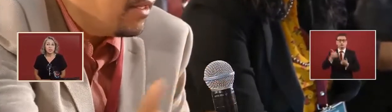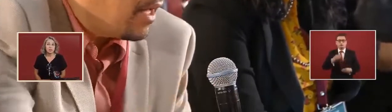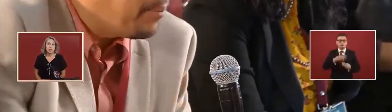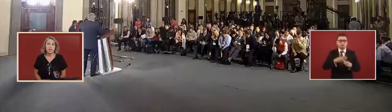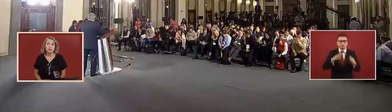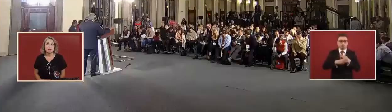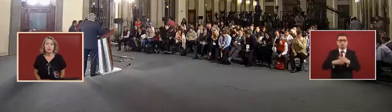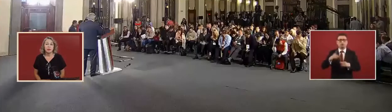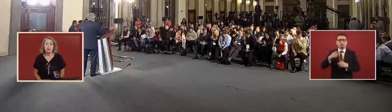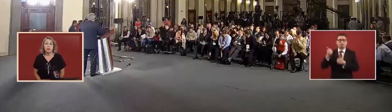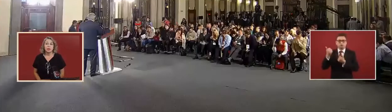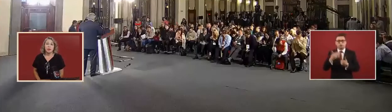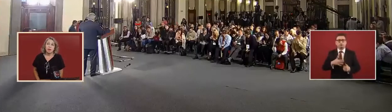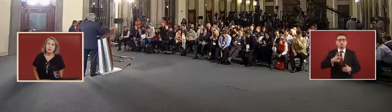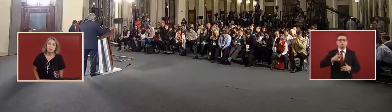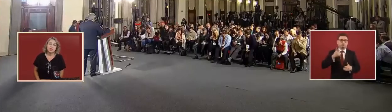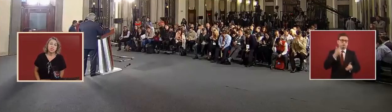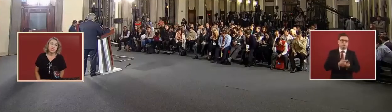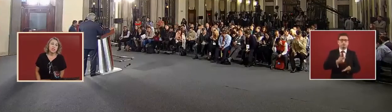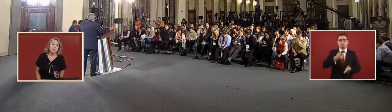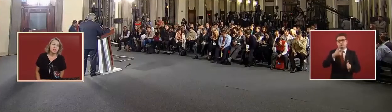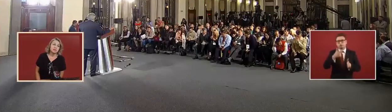merchandise in very low prices